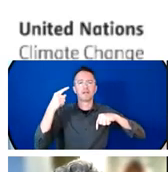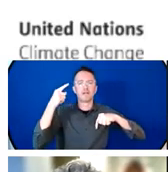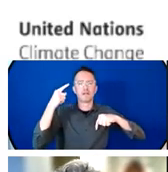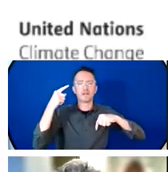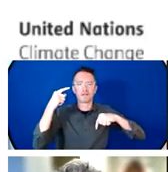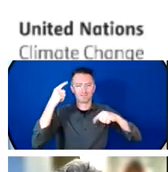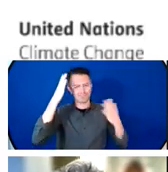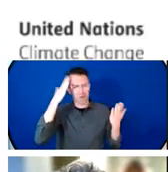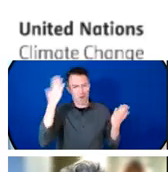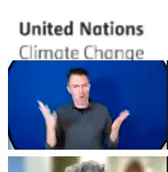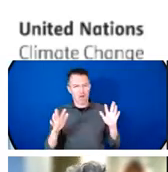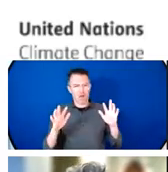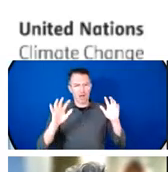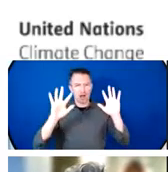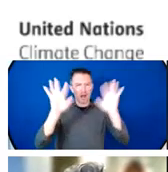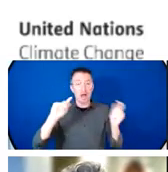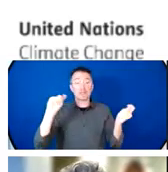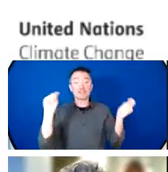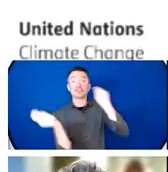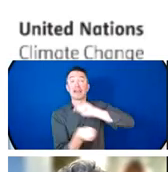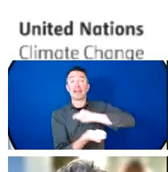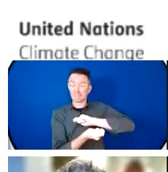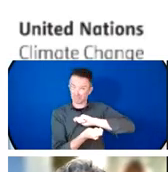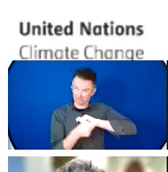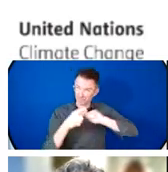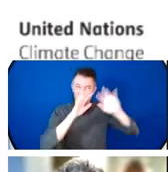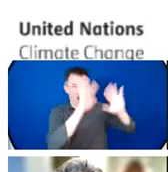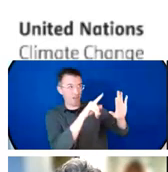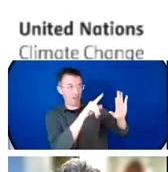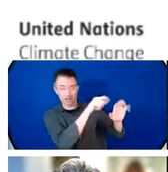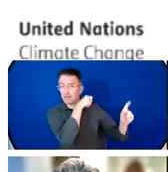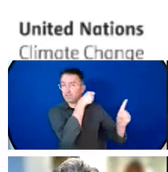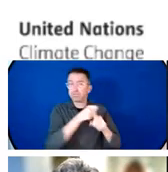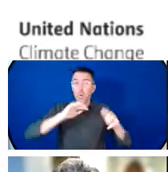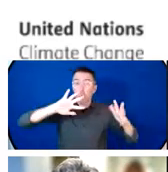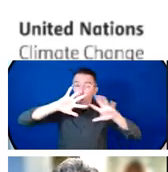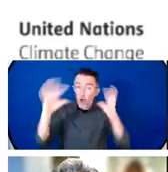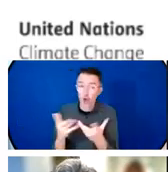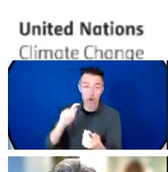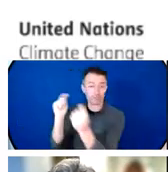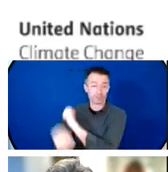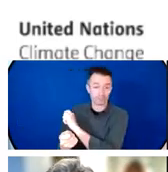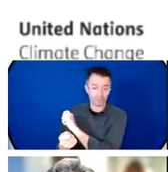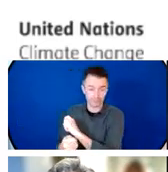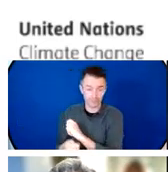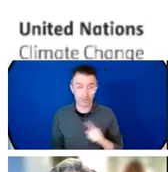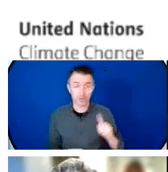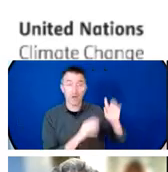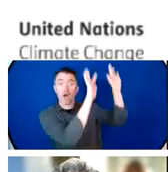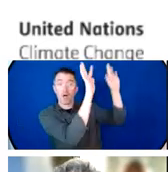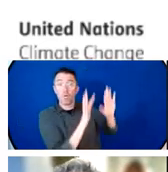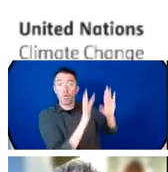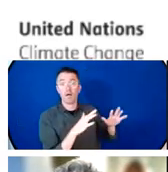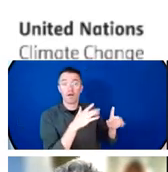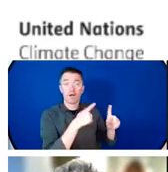And despite ever-growing evidence on the intersecting linkages and impacts between climate change and sexual and reproductive health and